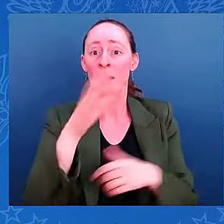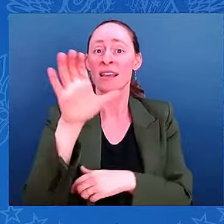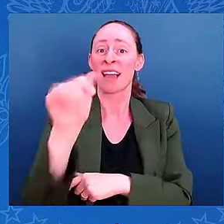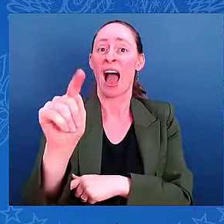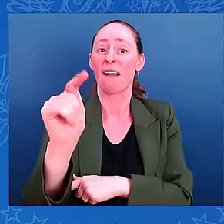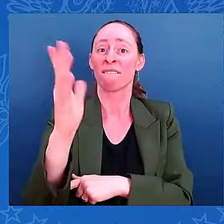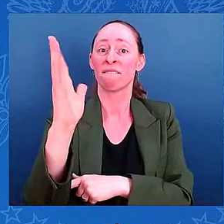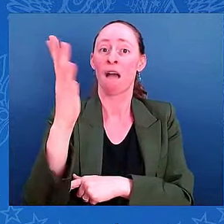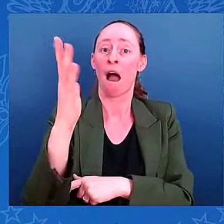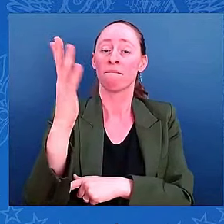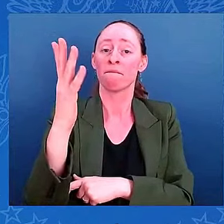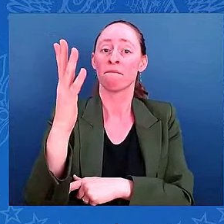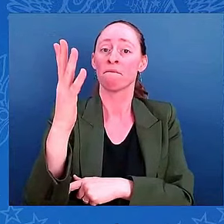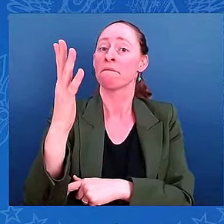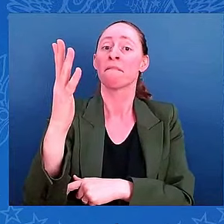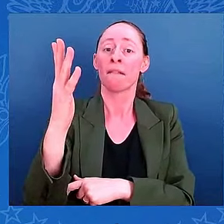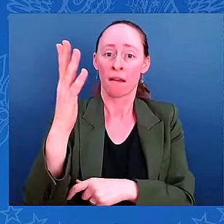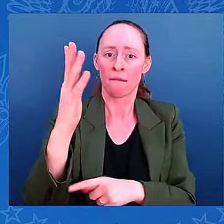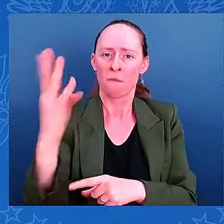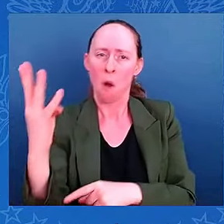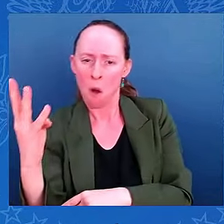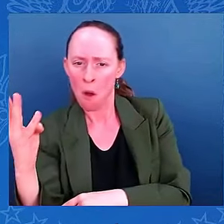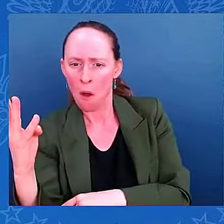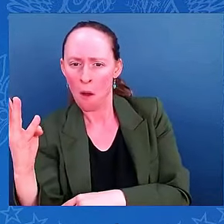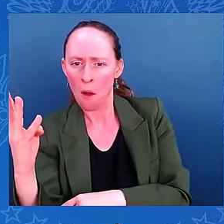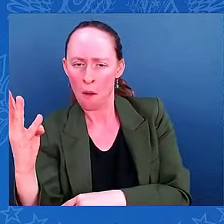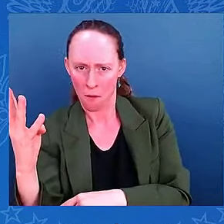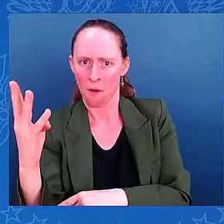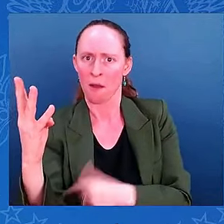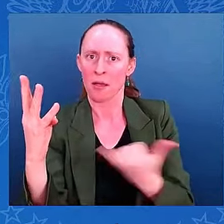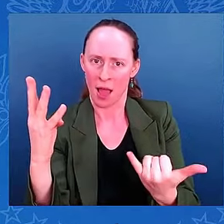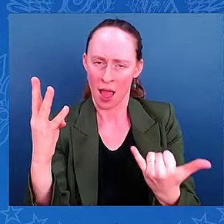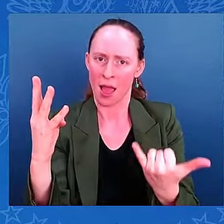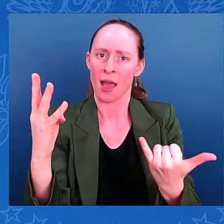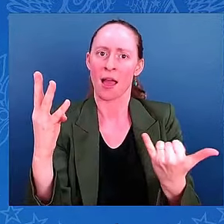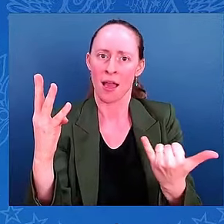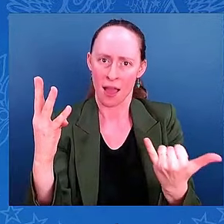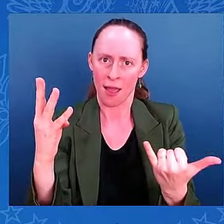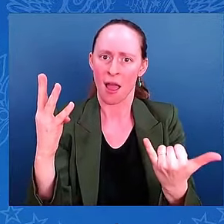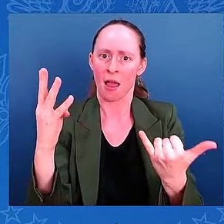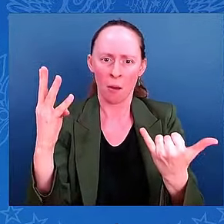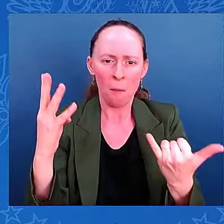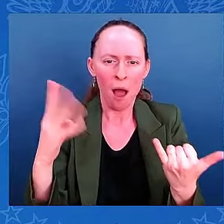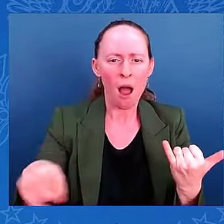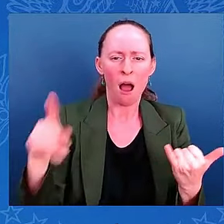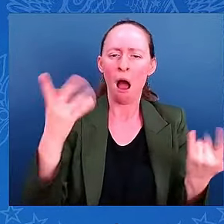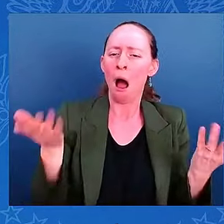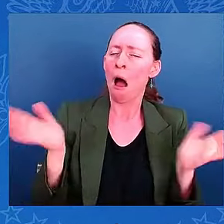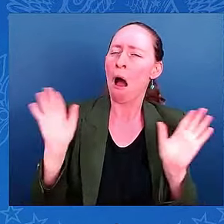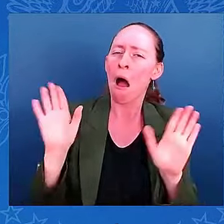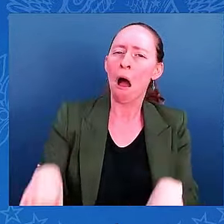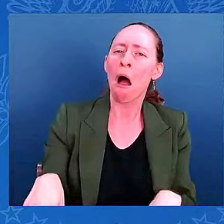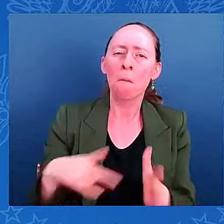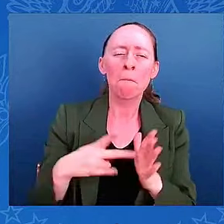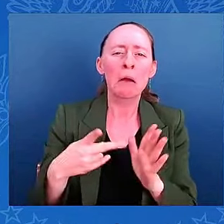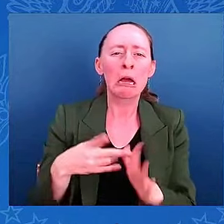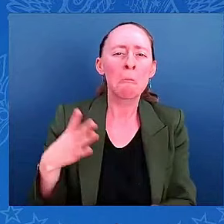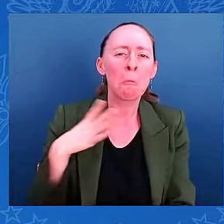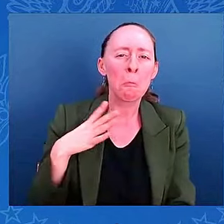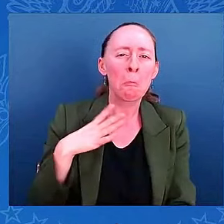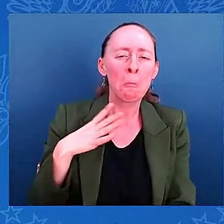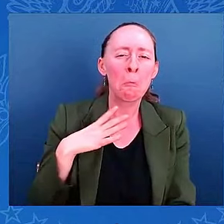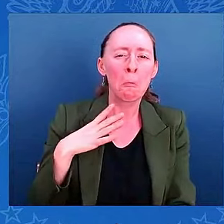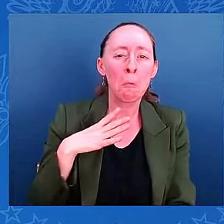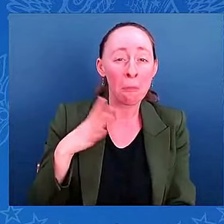downgrade. But it sounds like you're cautioning us that that may communicate a sense that the danger is lessened